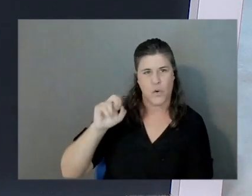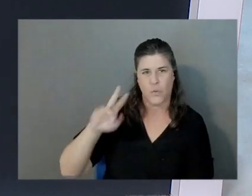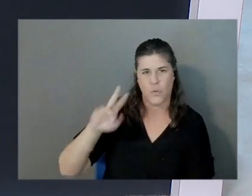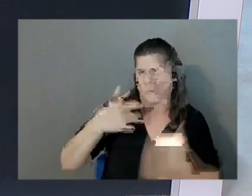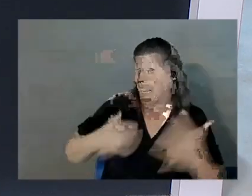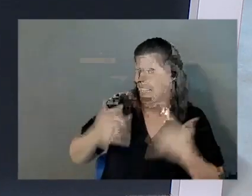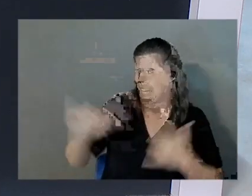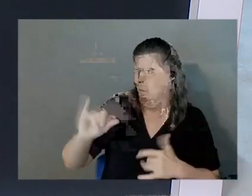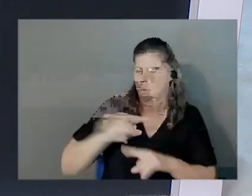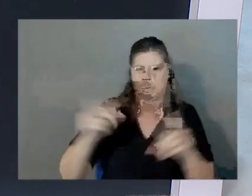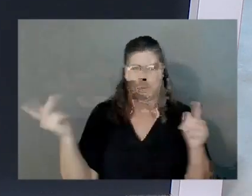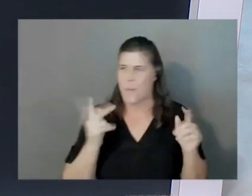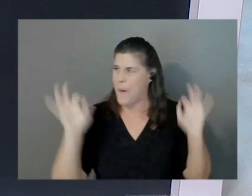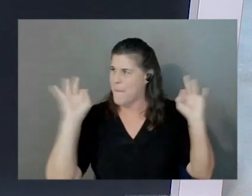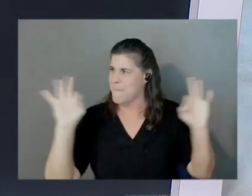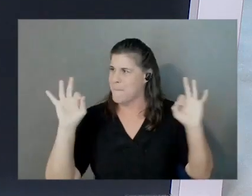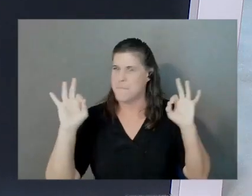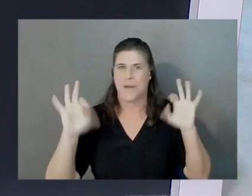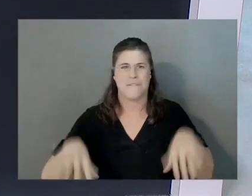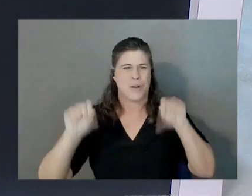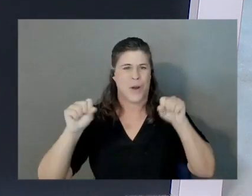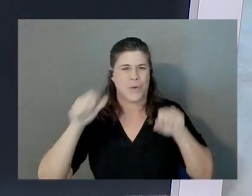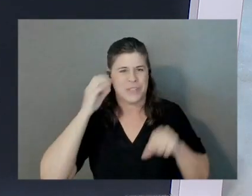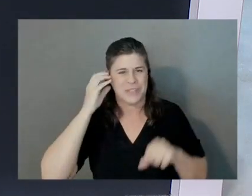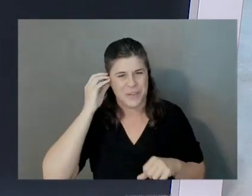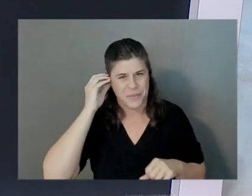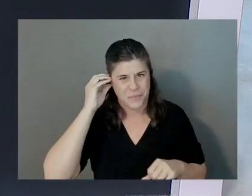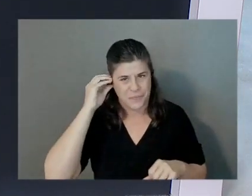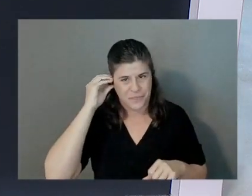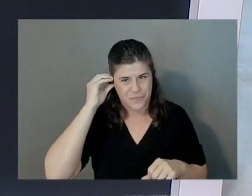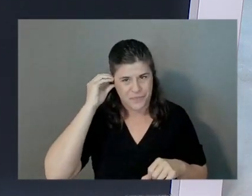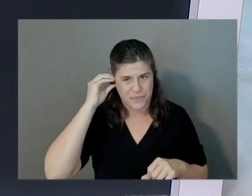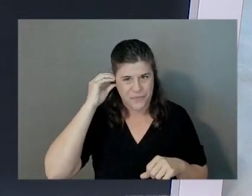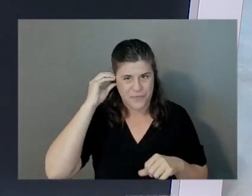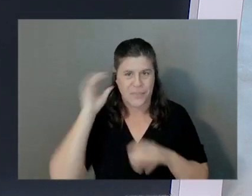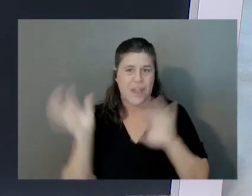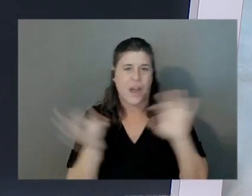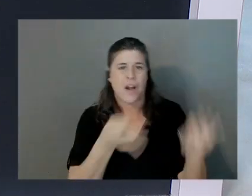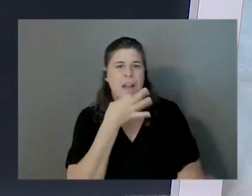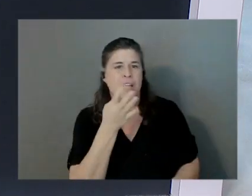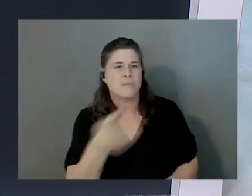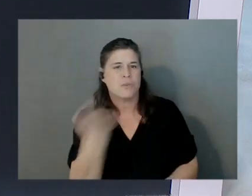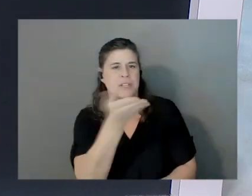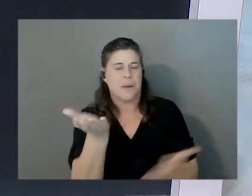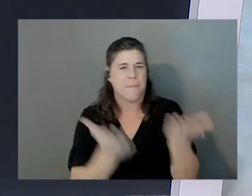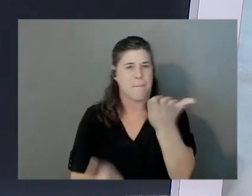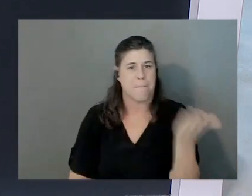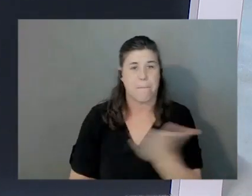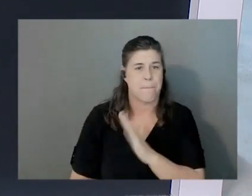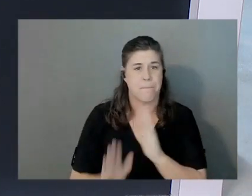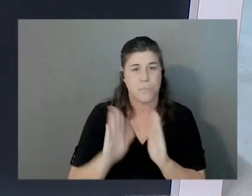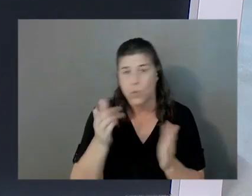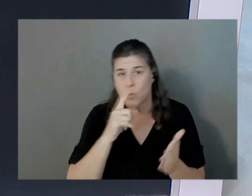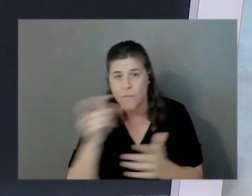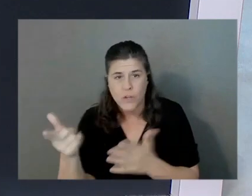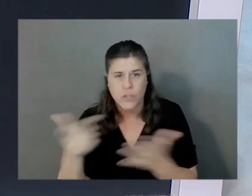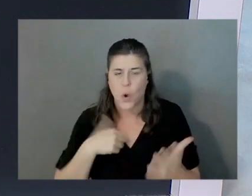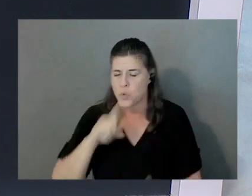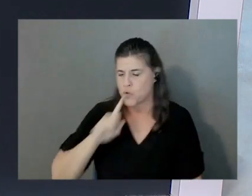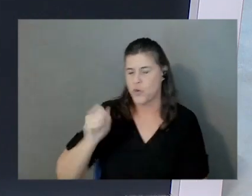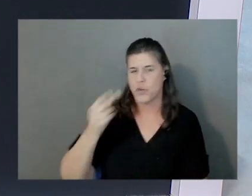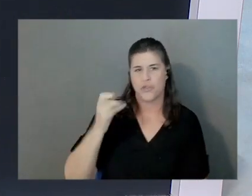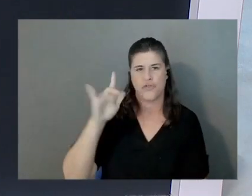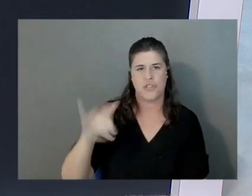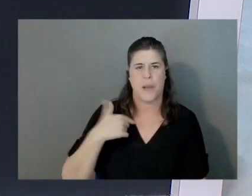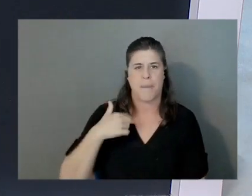have you covered. Yes. We are super pumped here. So what are our experts? I know. You want to go first? Sure. Eigenbrode. I'm an AI